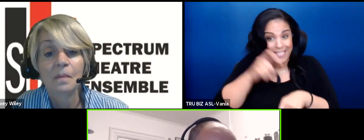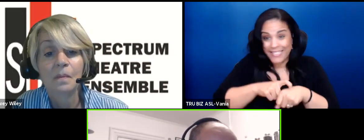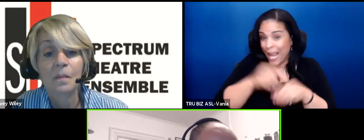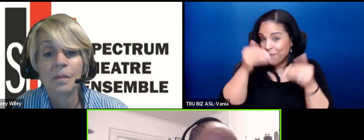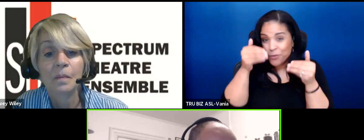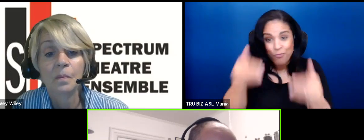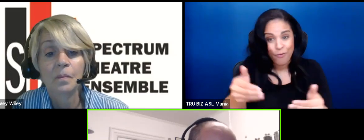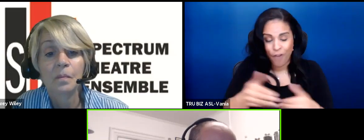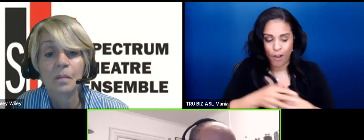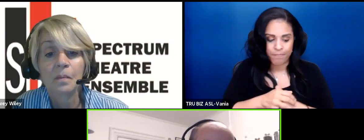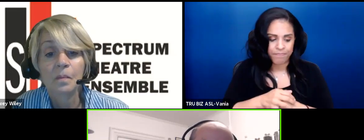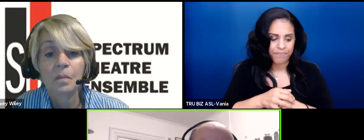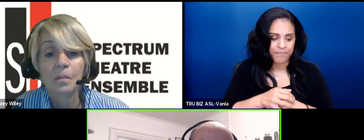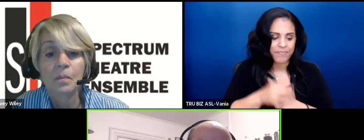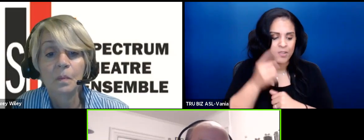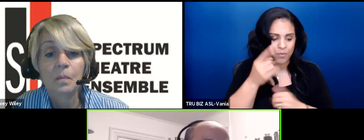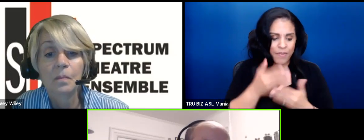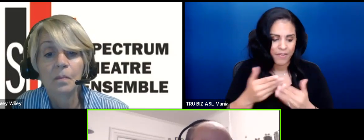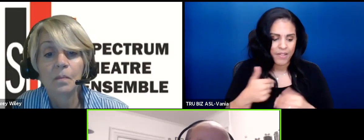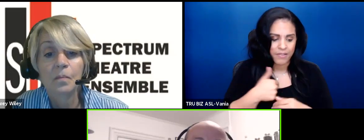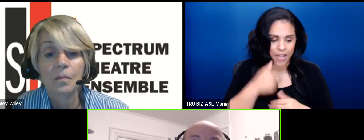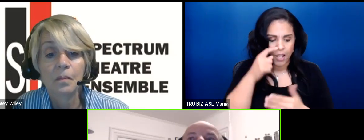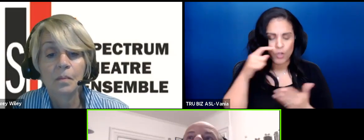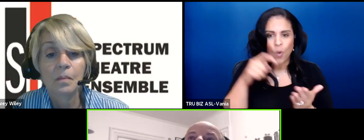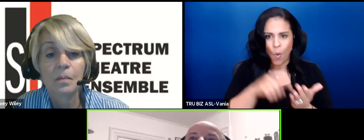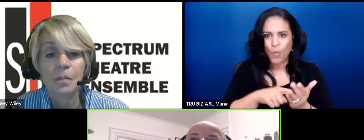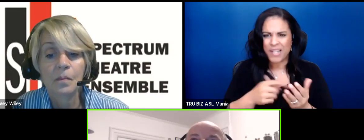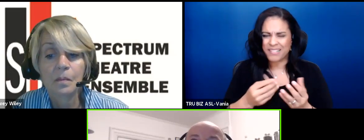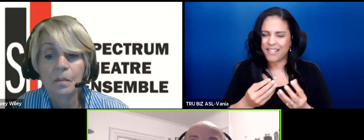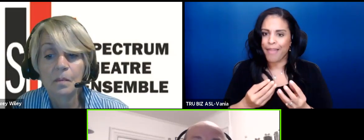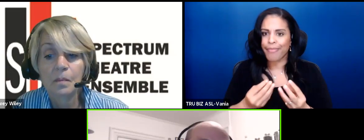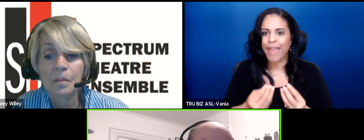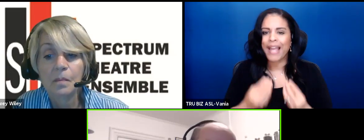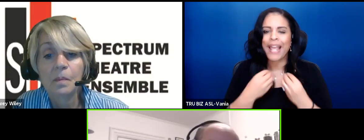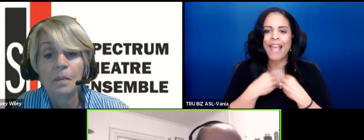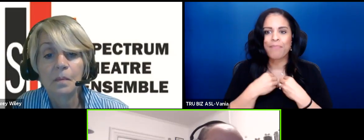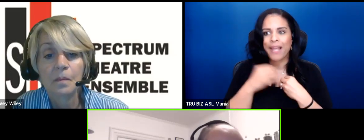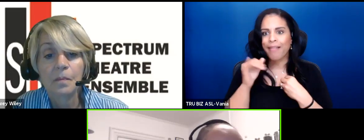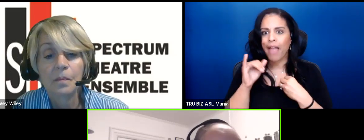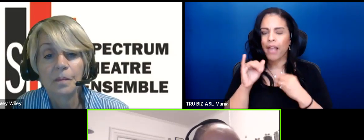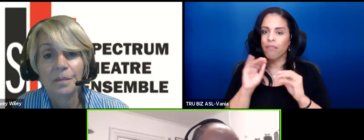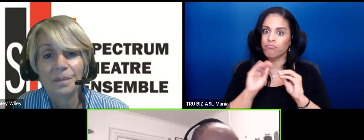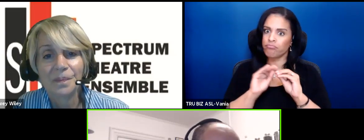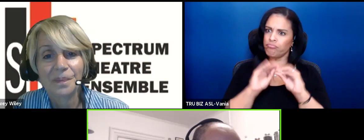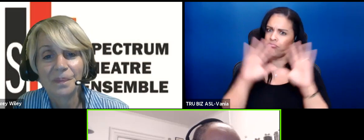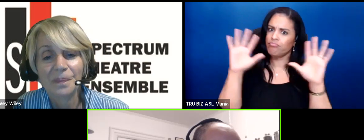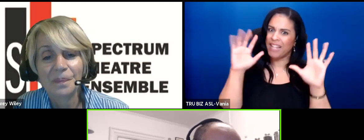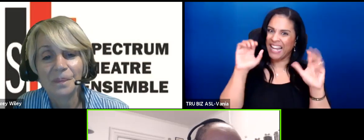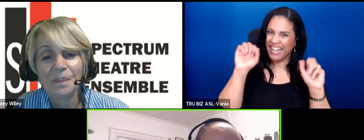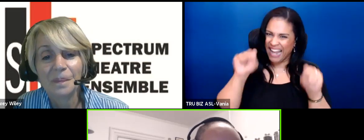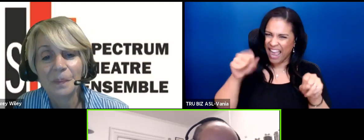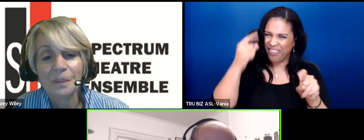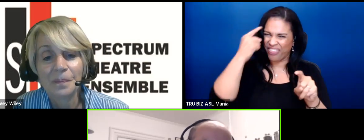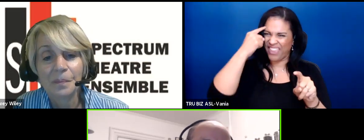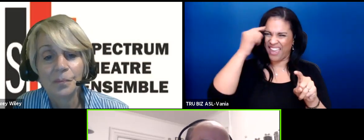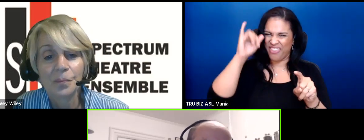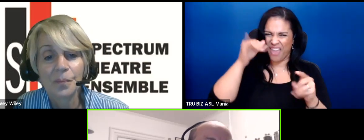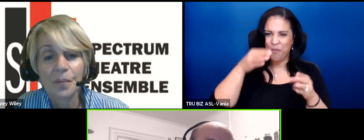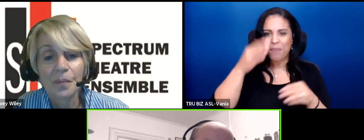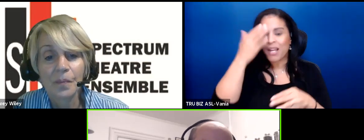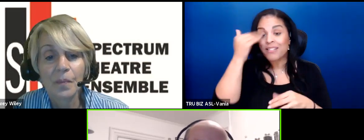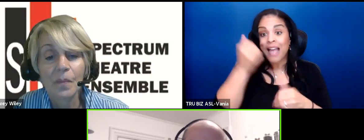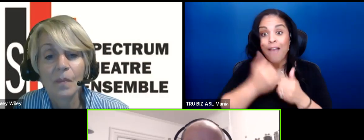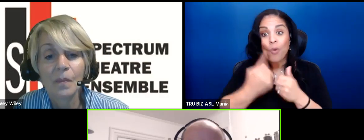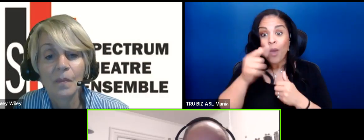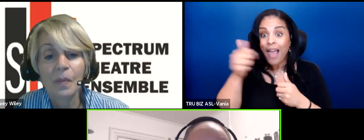And one of the things I think that I've been noticing that gave me you know sort of the clarity to be able to think that was that everybody else that I